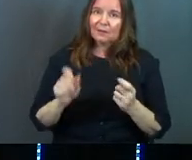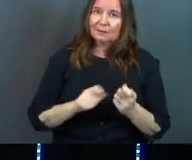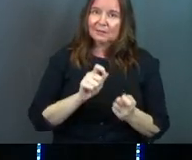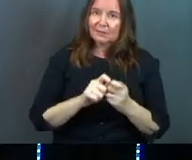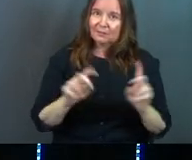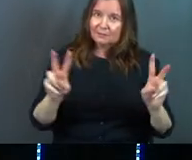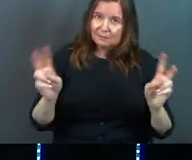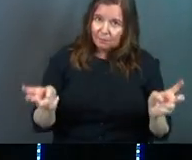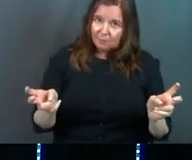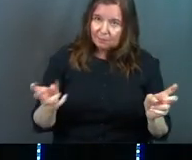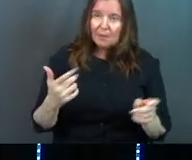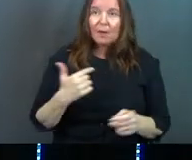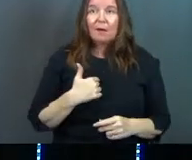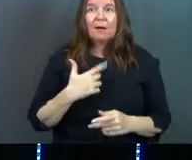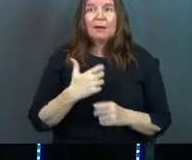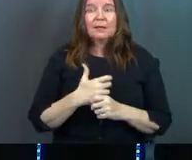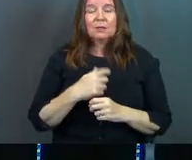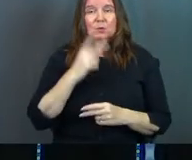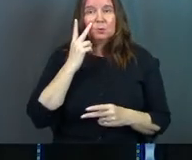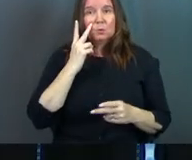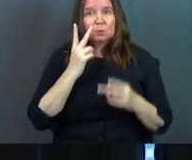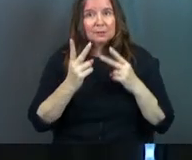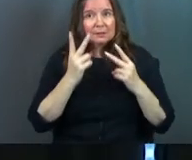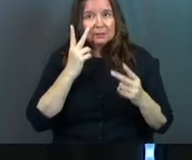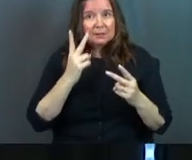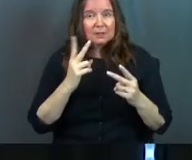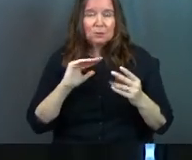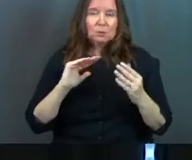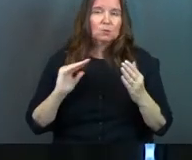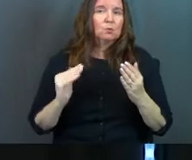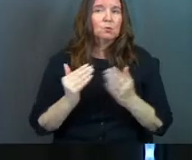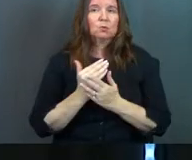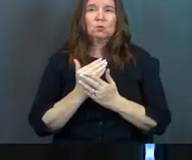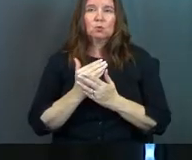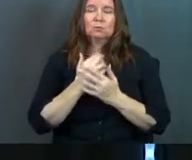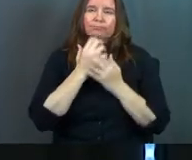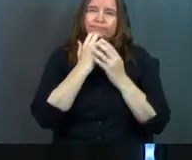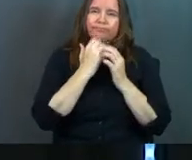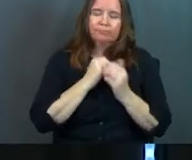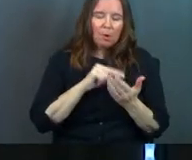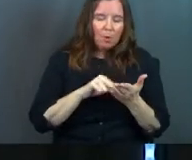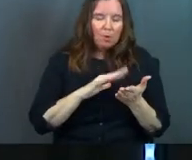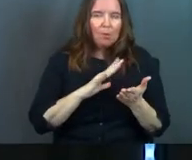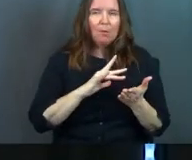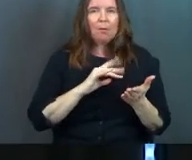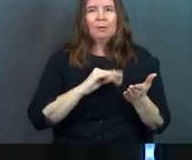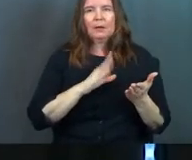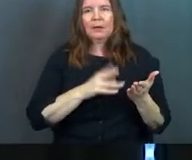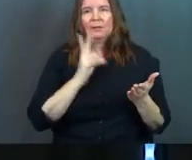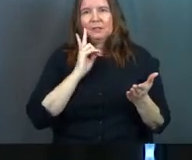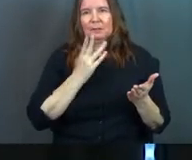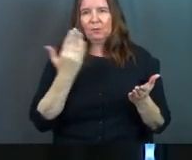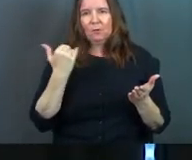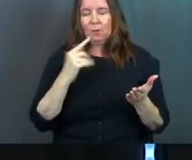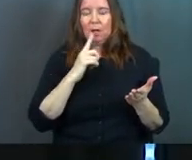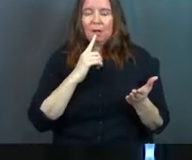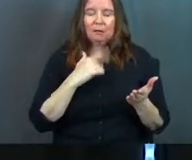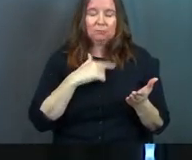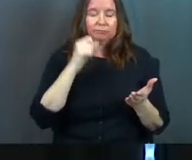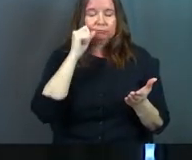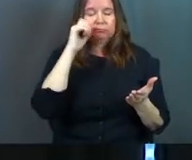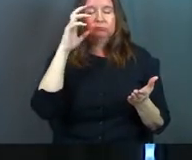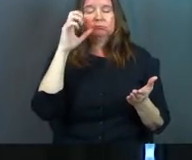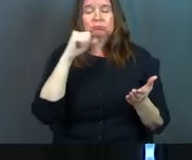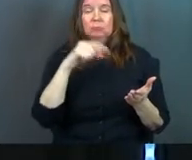particular topic, and I get to see brand new treasure that I've never seen before, and it absolutely